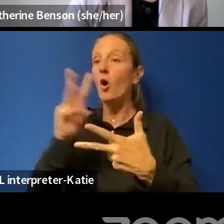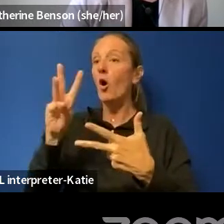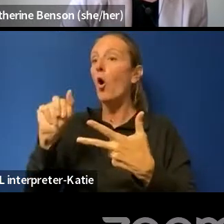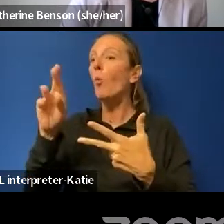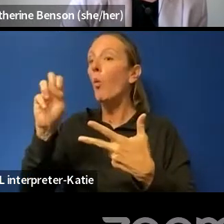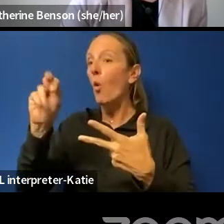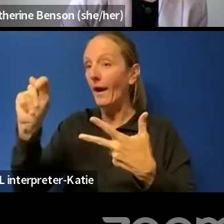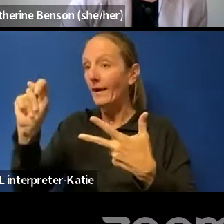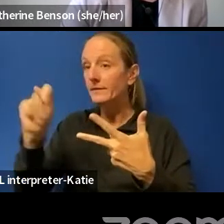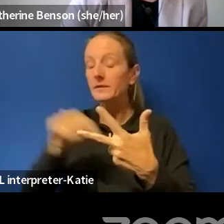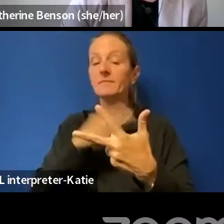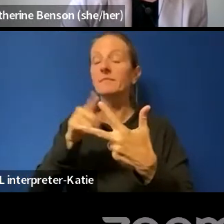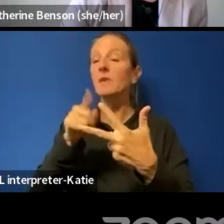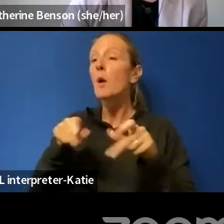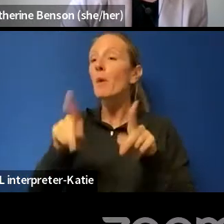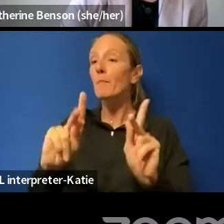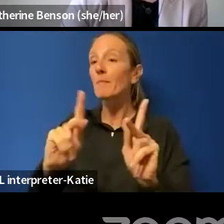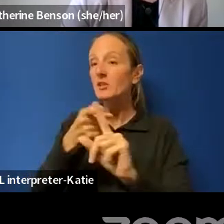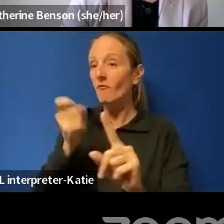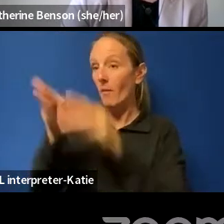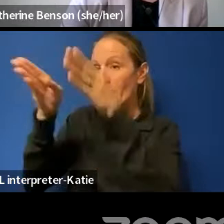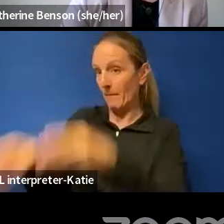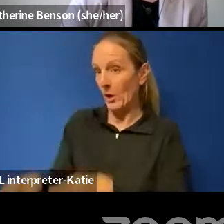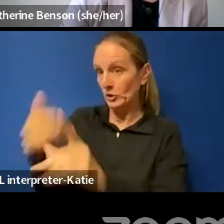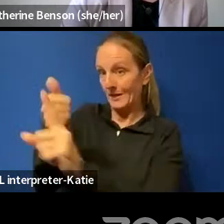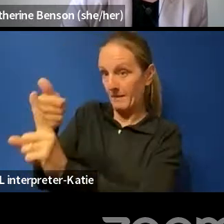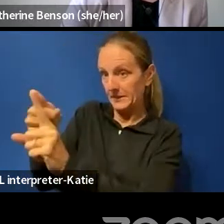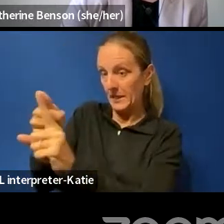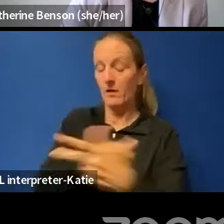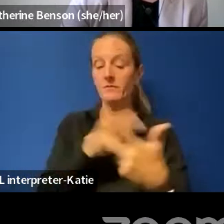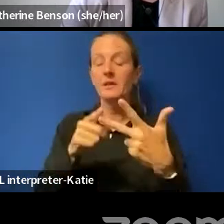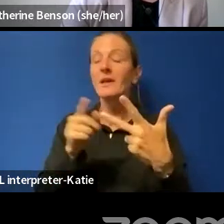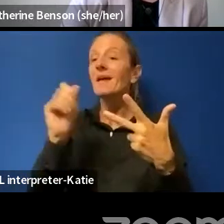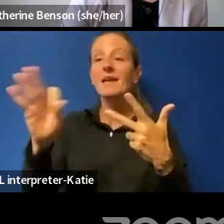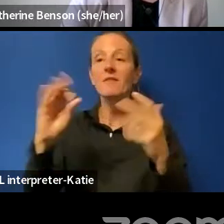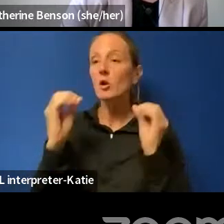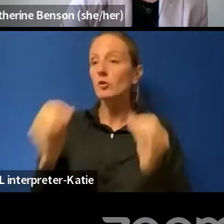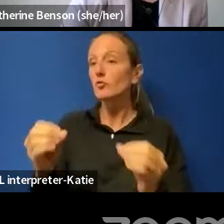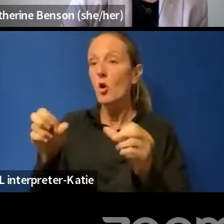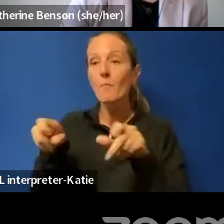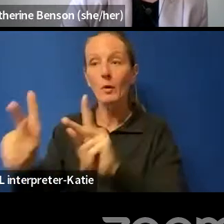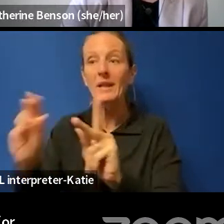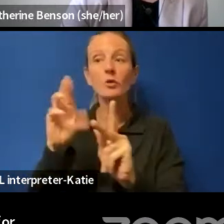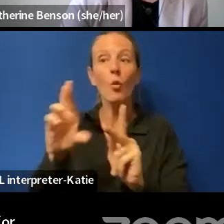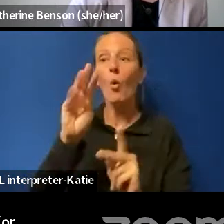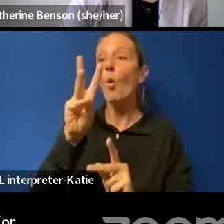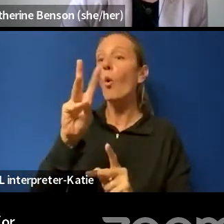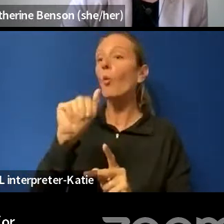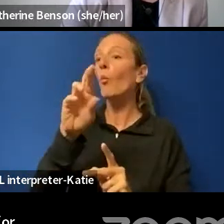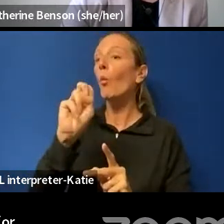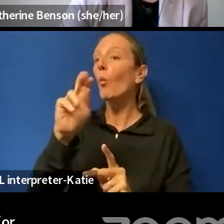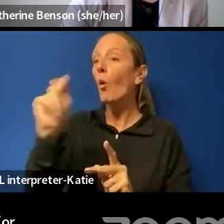with permission from the person, and three, in the case that there's no warrant or permission, they can search